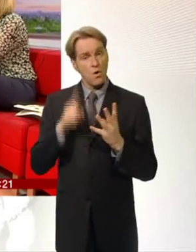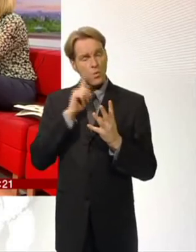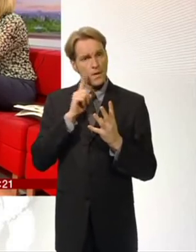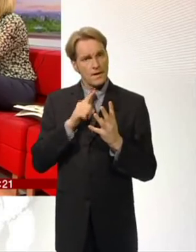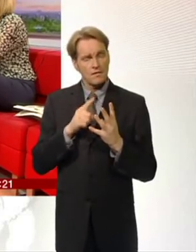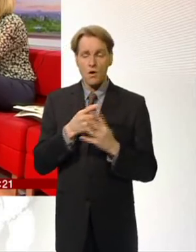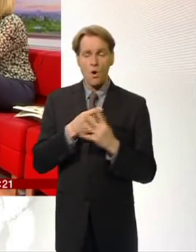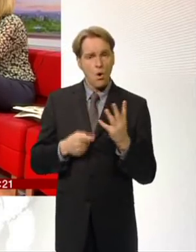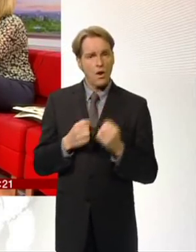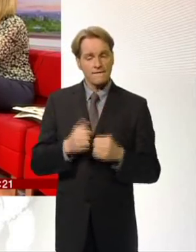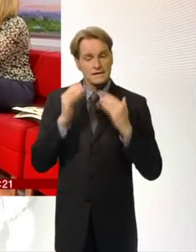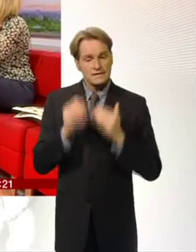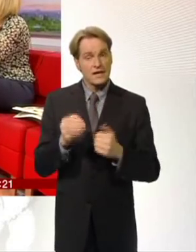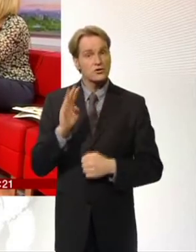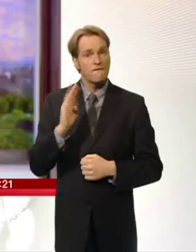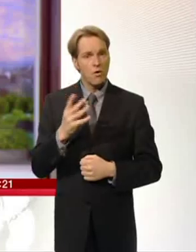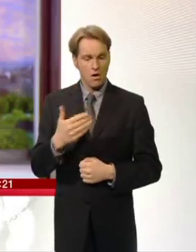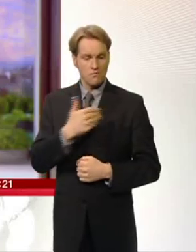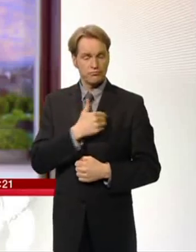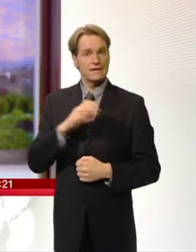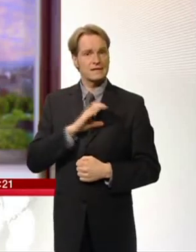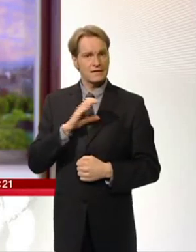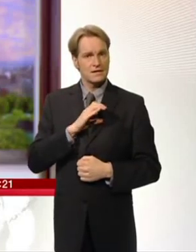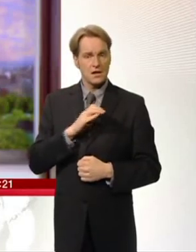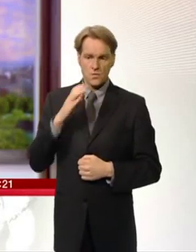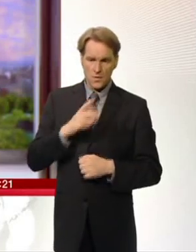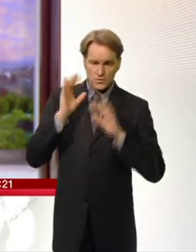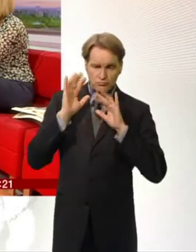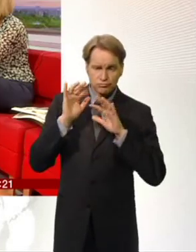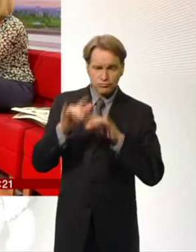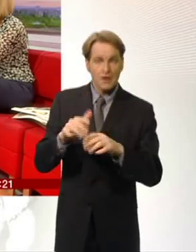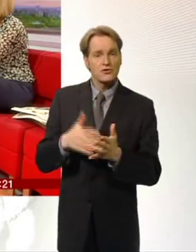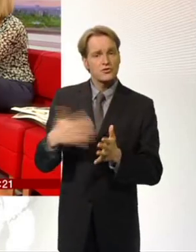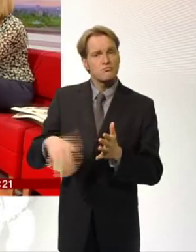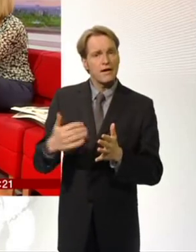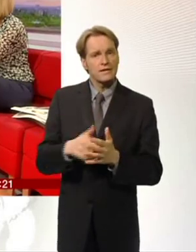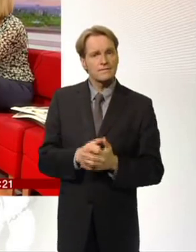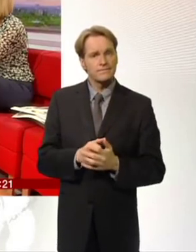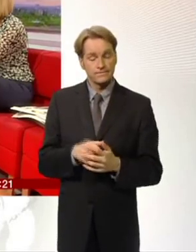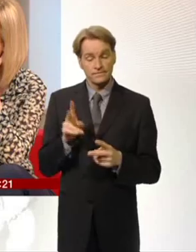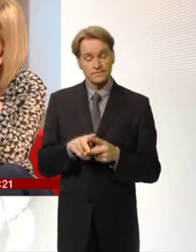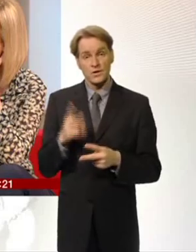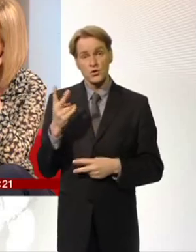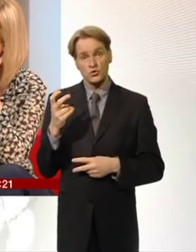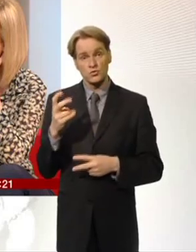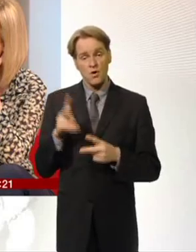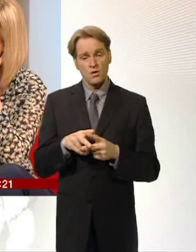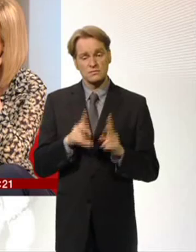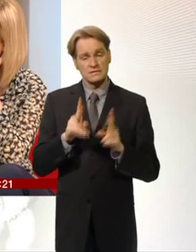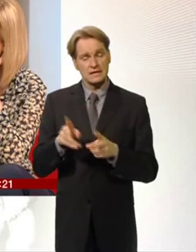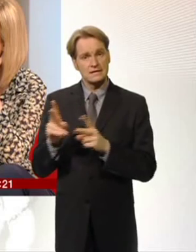and we were going to go to Brighton to toast to our friend. And sadly, the other two friends as well have passed away now. Yeah.